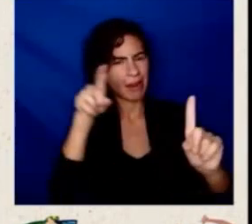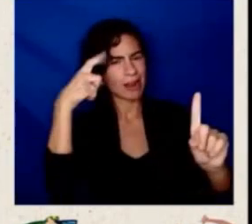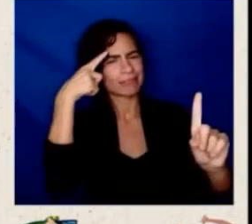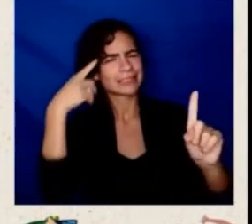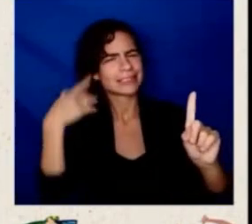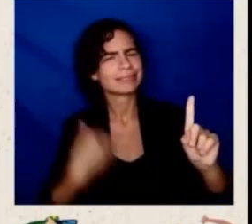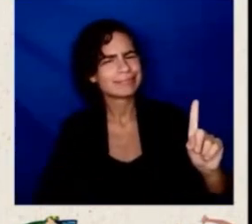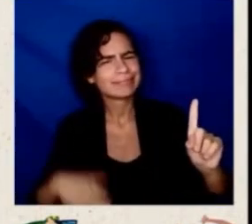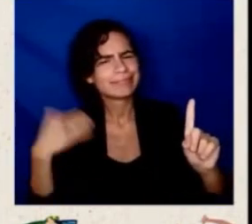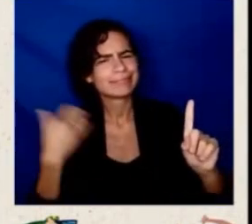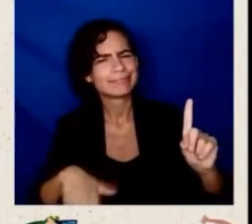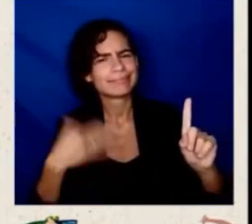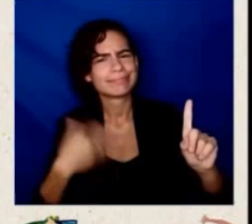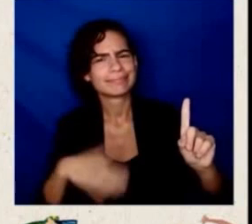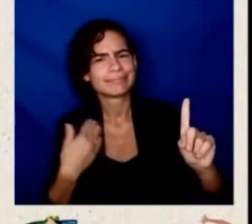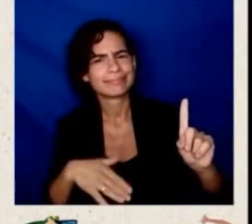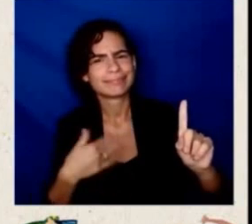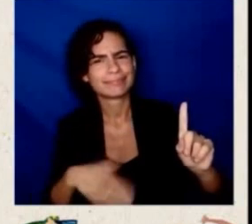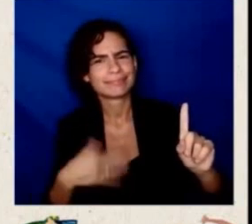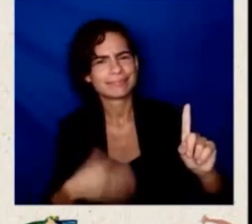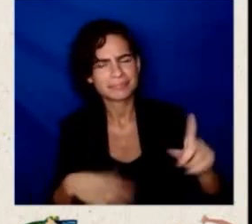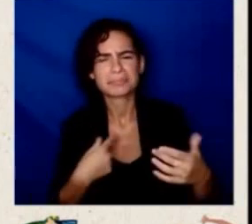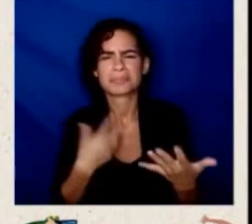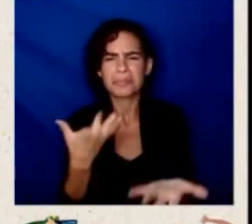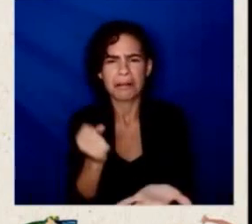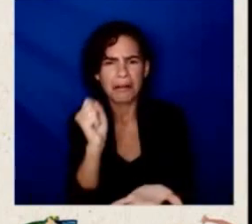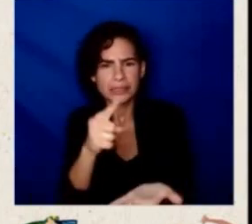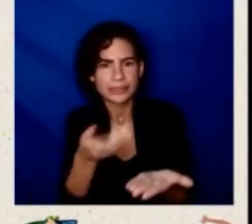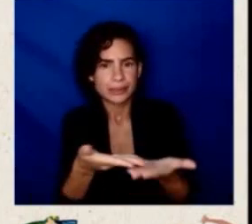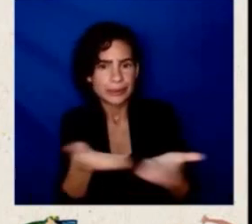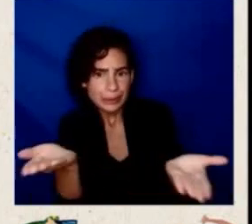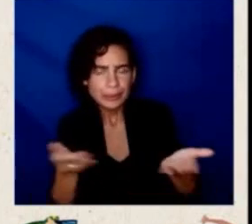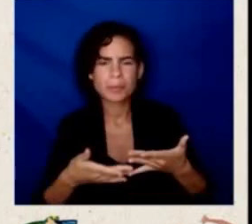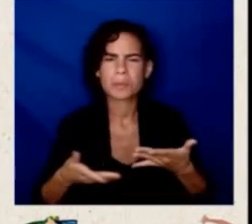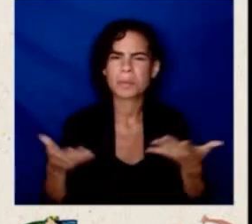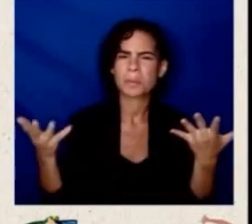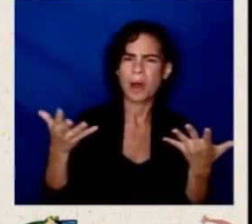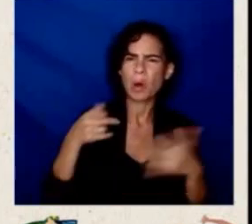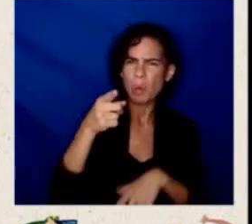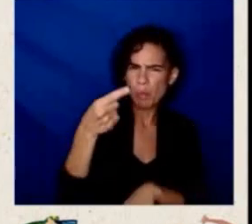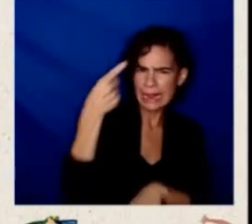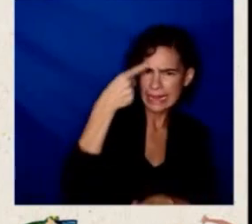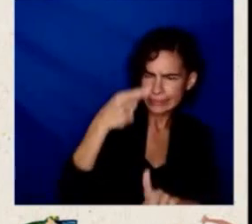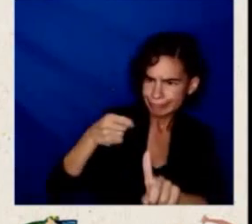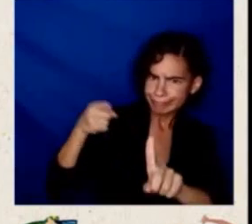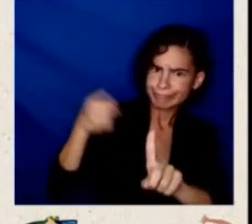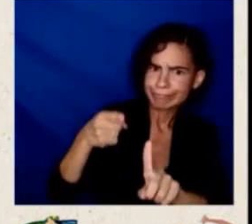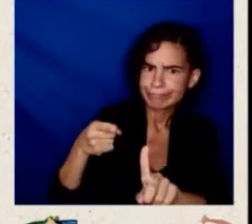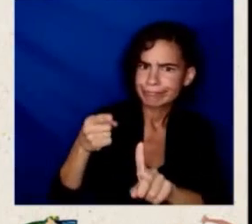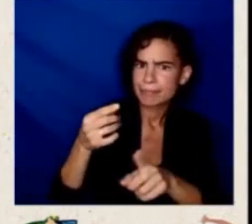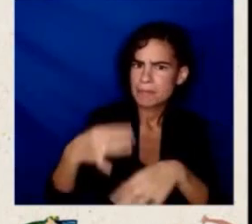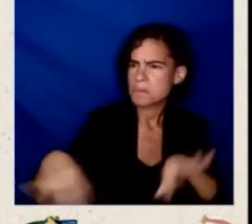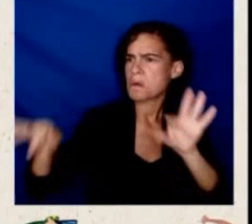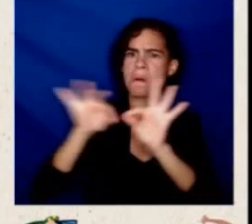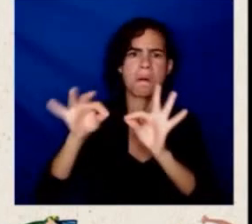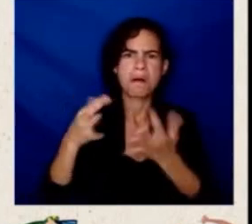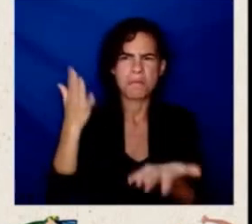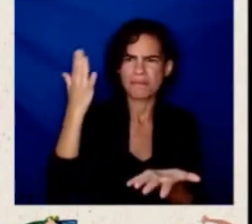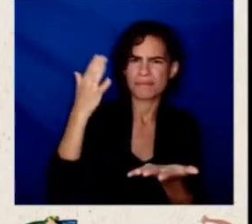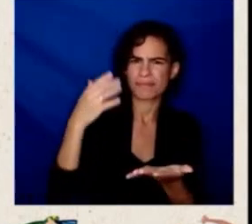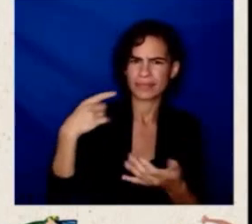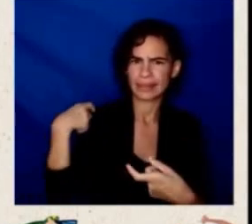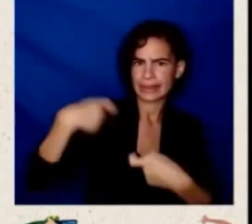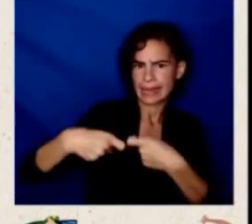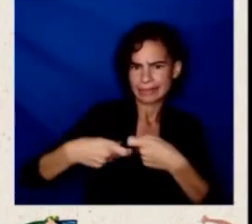so important to have Latinos like yourselves at the table making these critical issues, these decisions that affect so